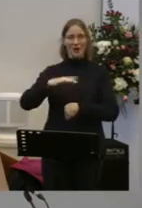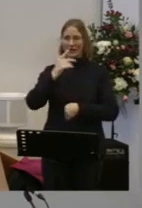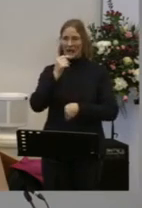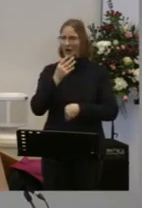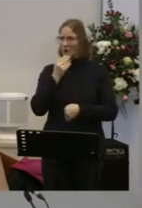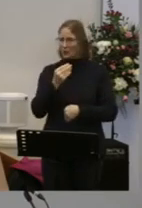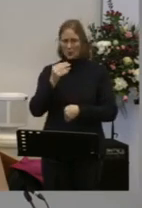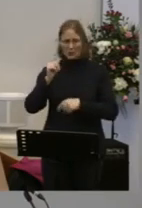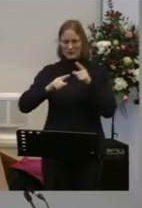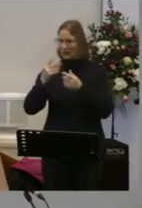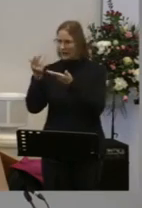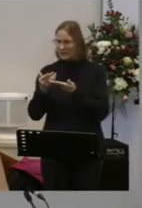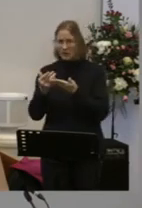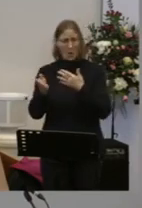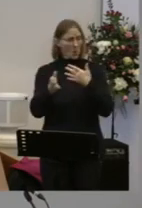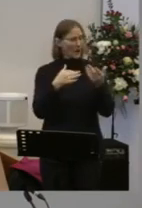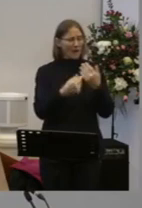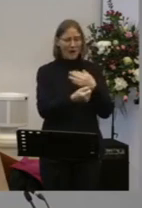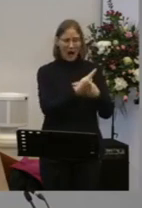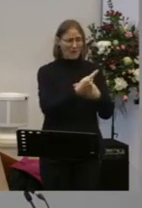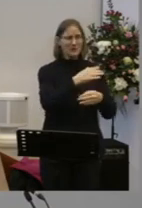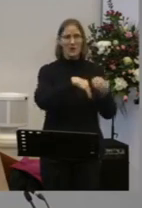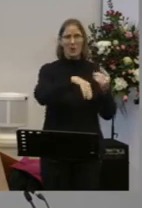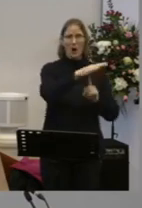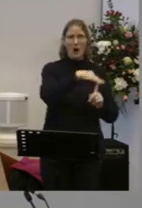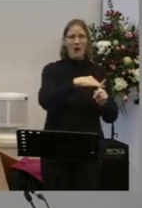you Whatever the world throws at you You can be free